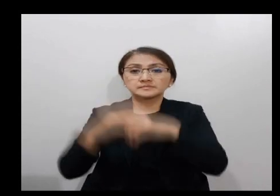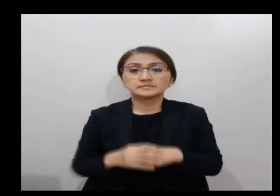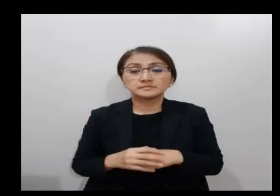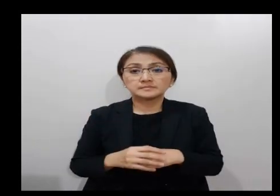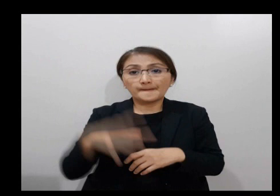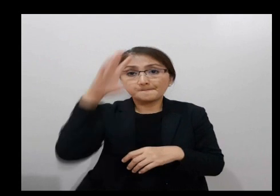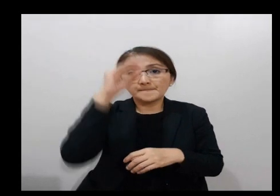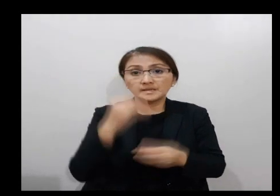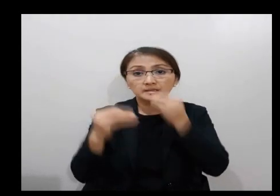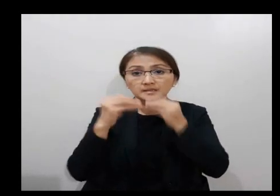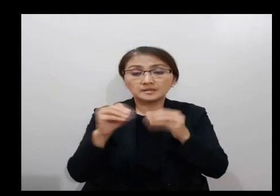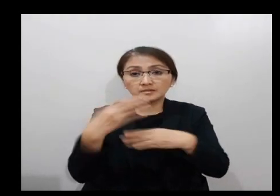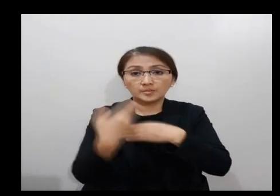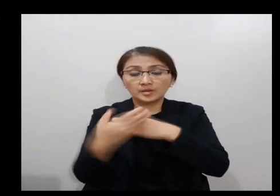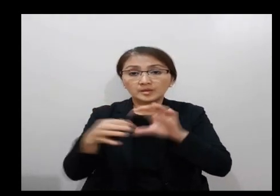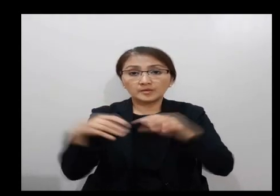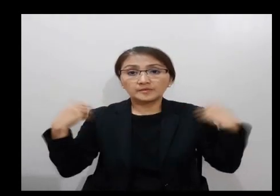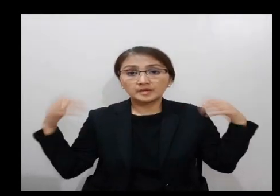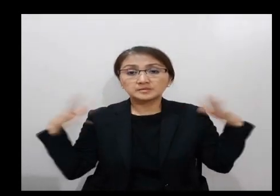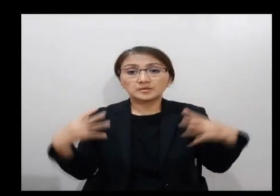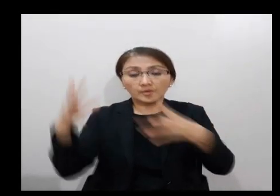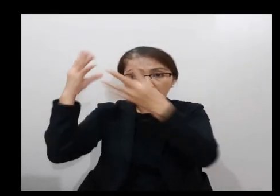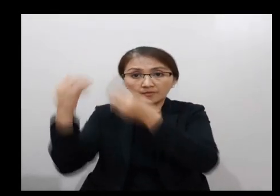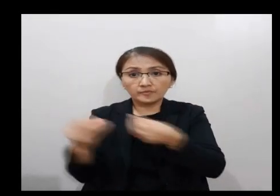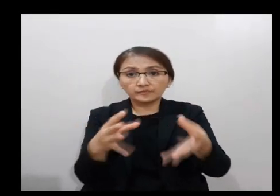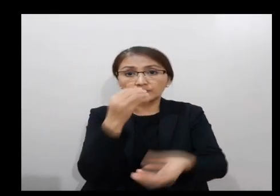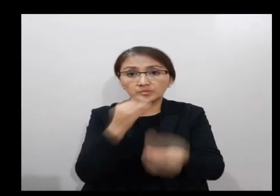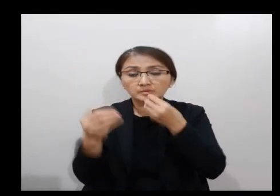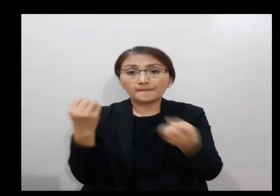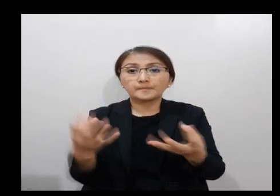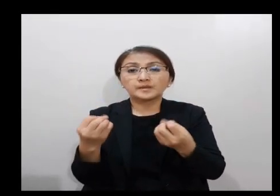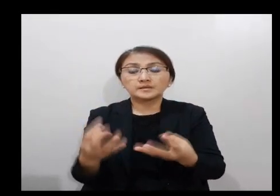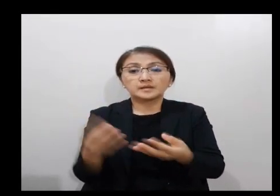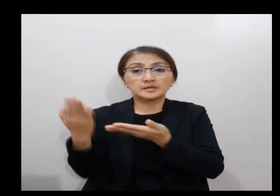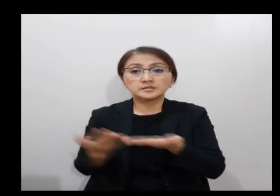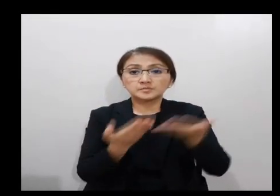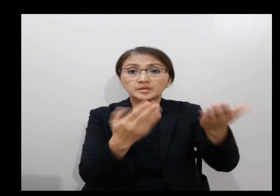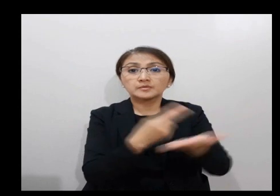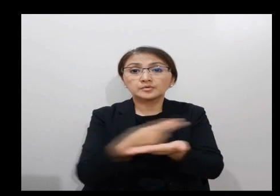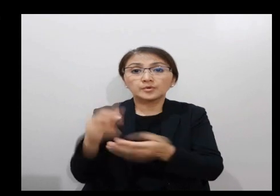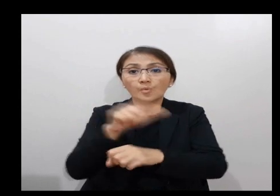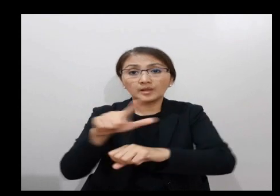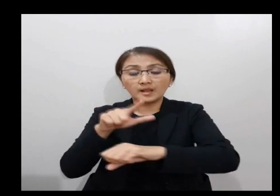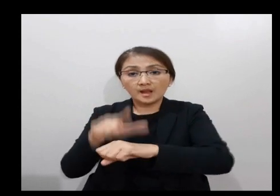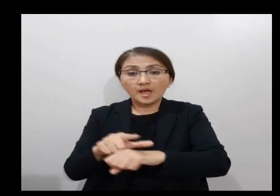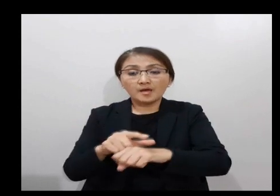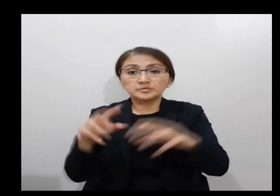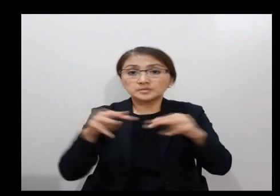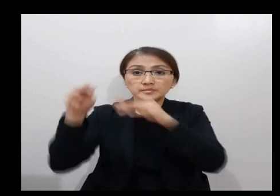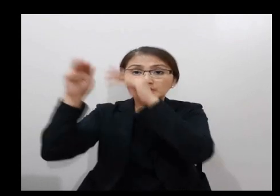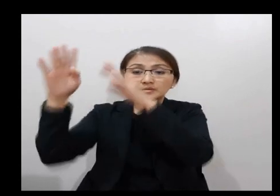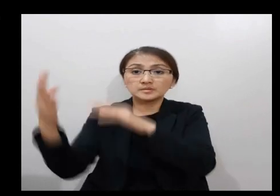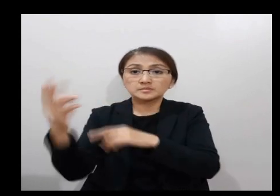Man ate the bread of angels, food he sent them in abundance. And he brought them to his holy land, to the